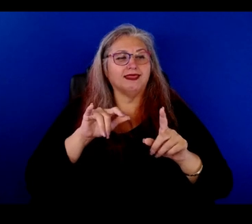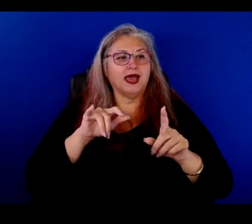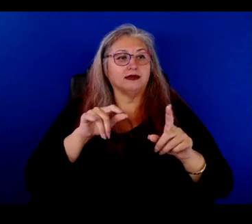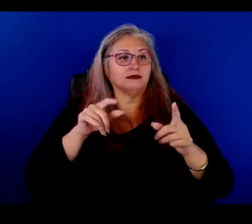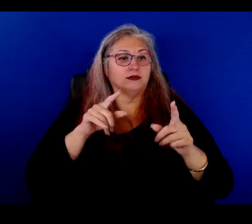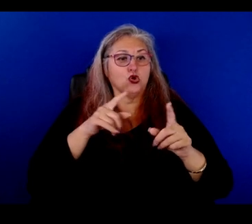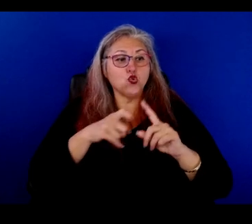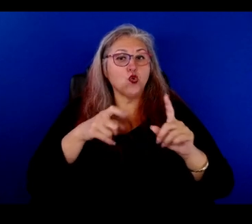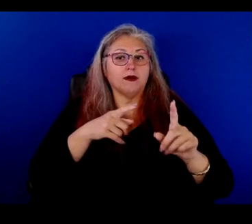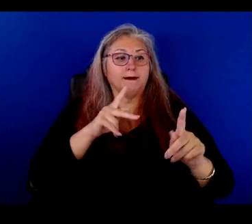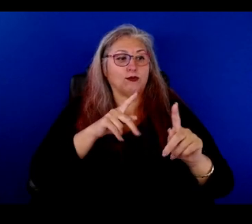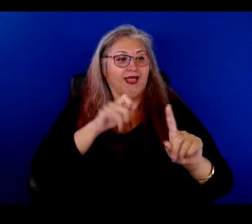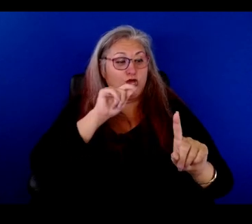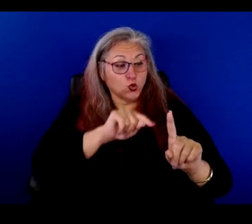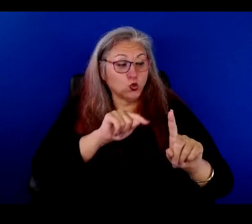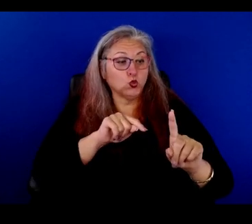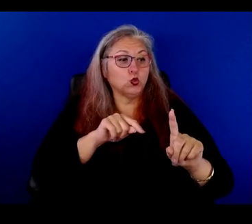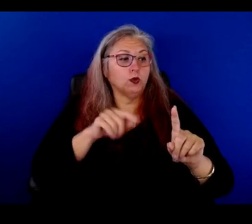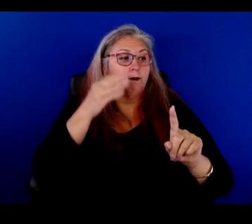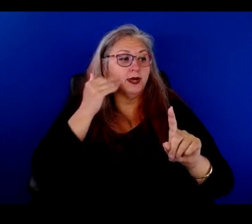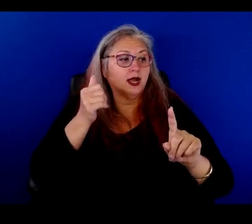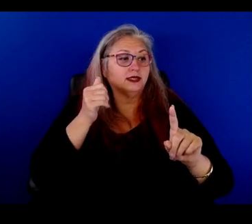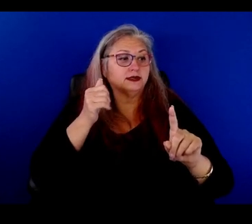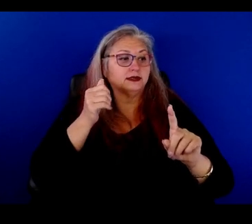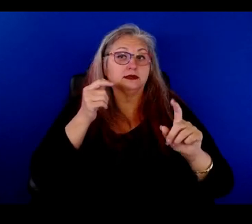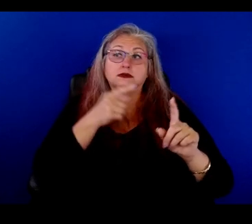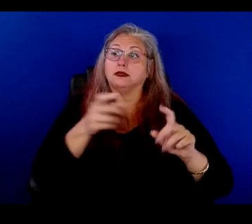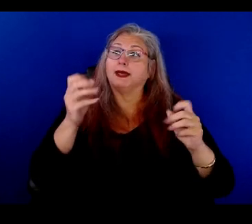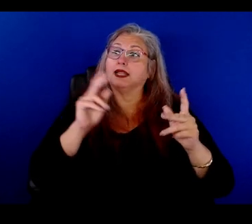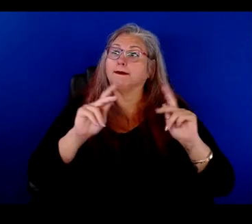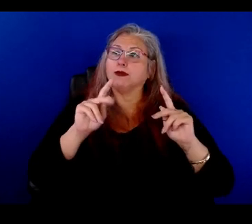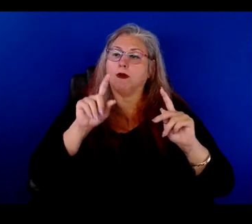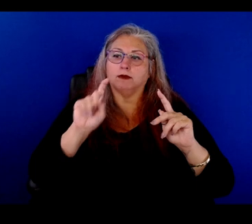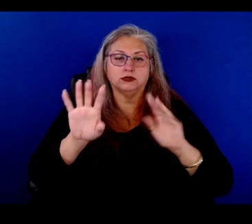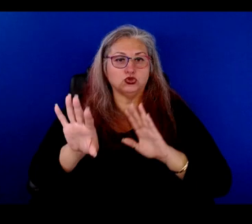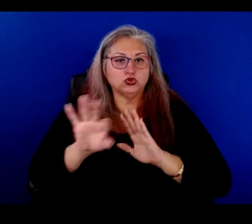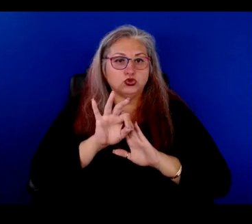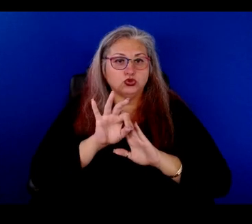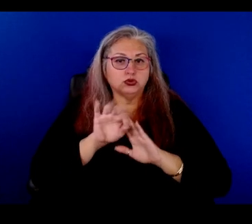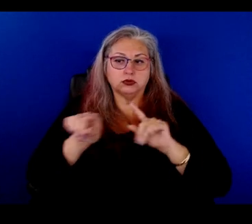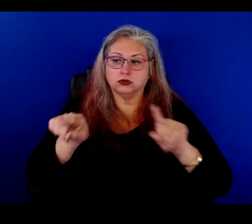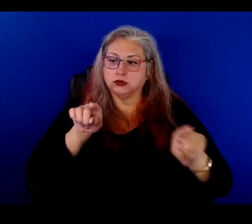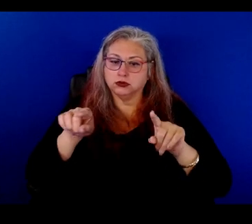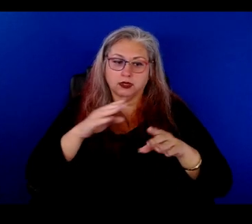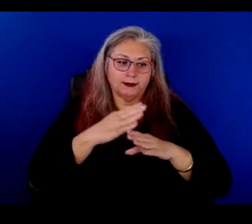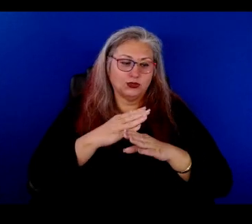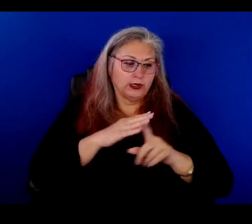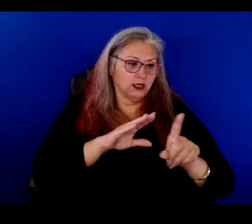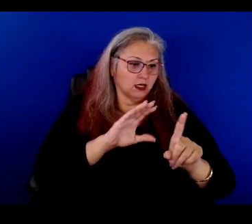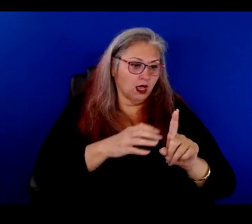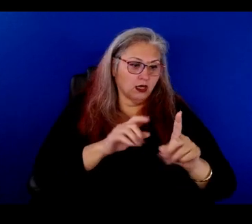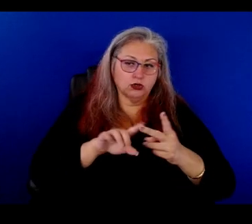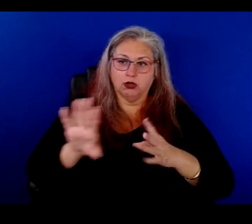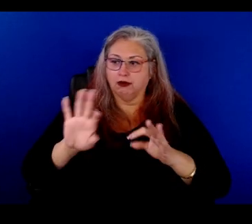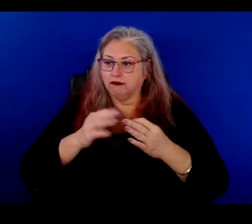by people like you, Clemencia, because many people had to choose between, between their culture and their